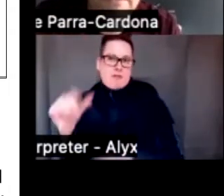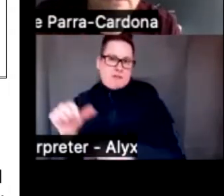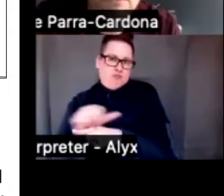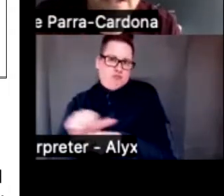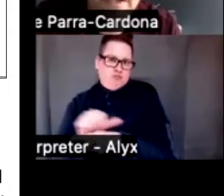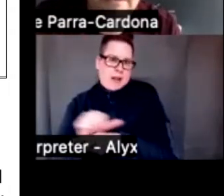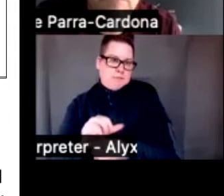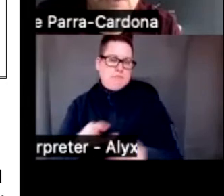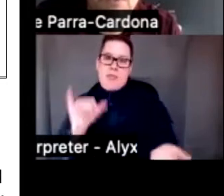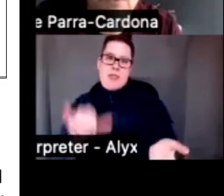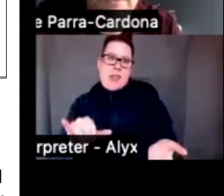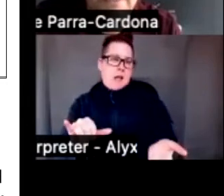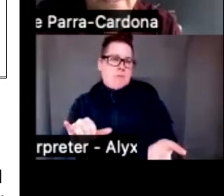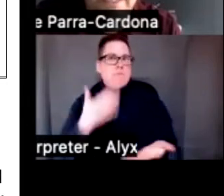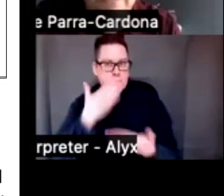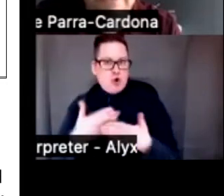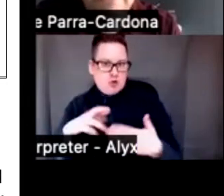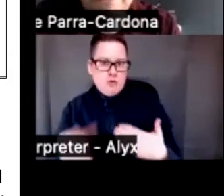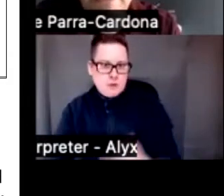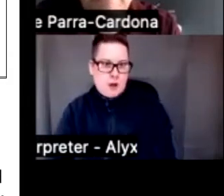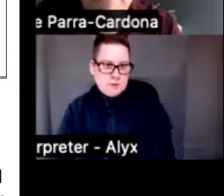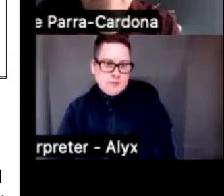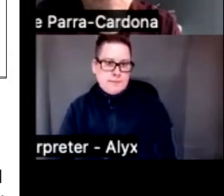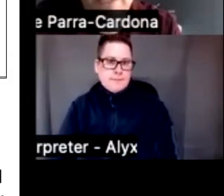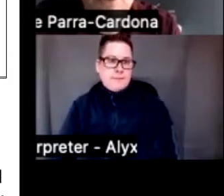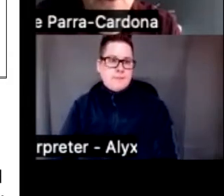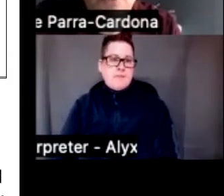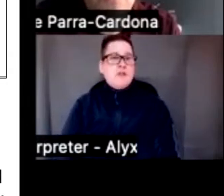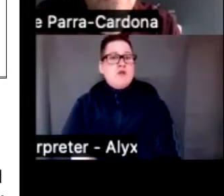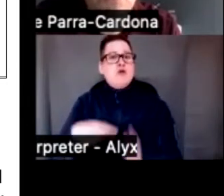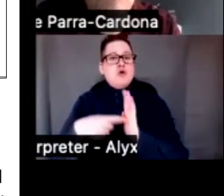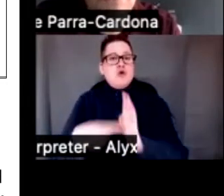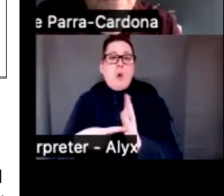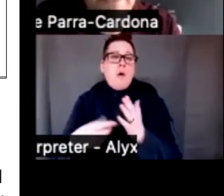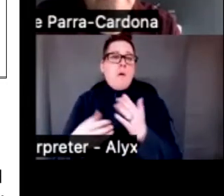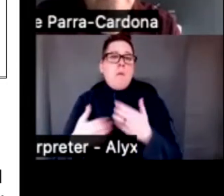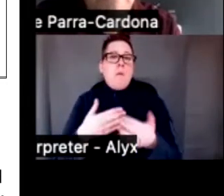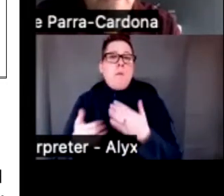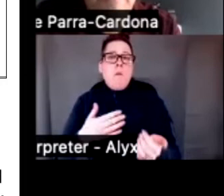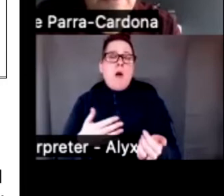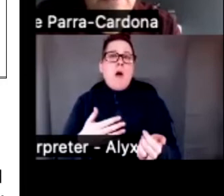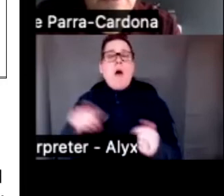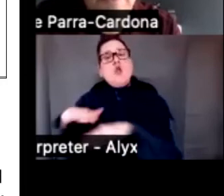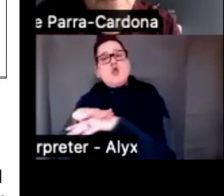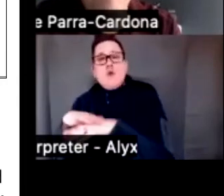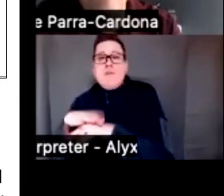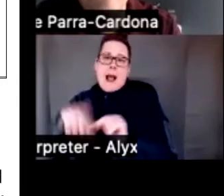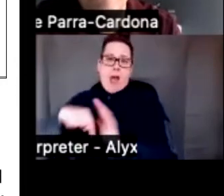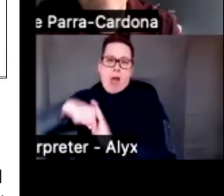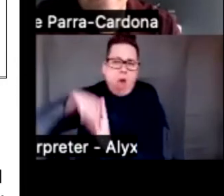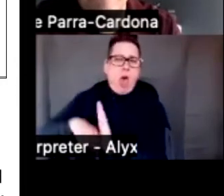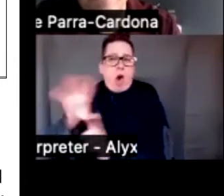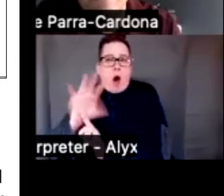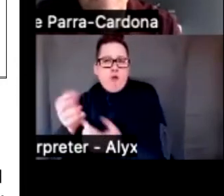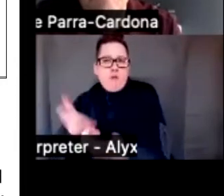was a very good result. It says that even if you cannot go in so much depth about the cultural adaptation, parents